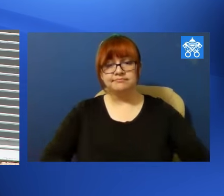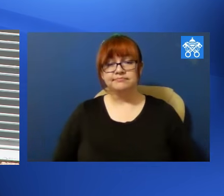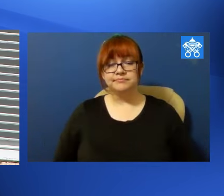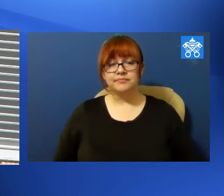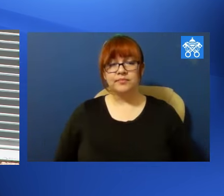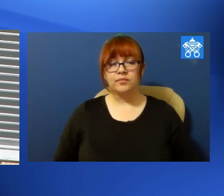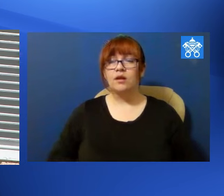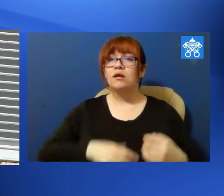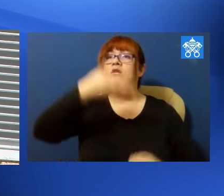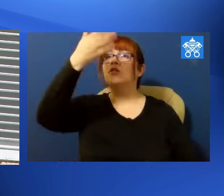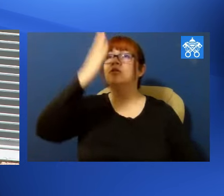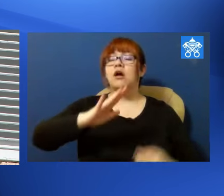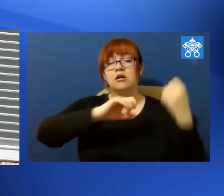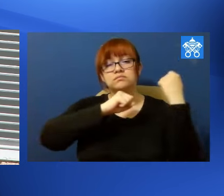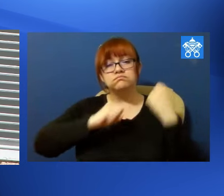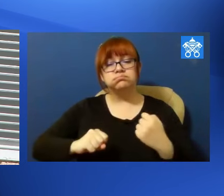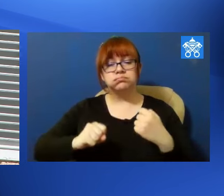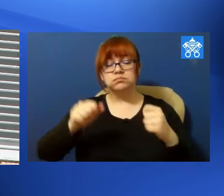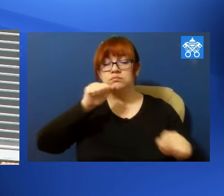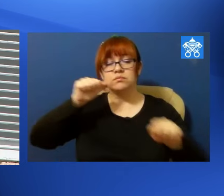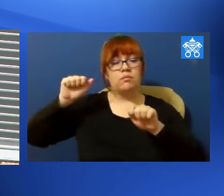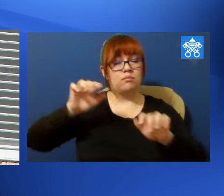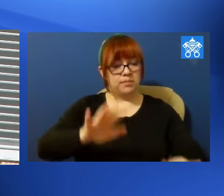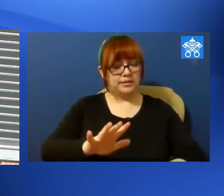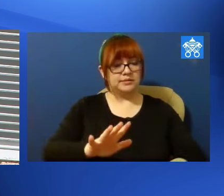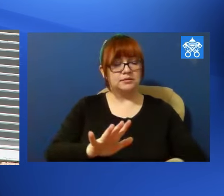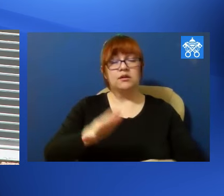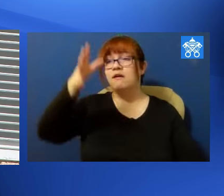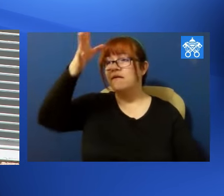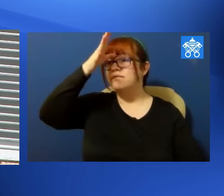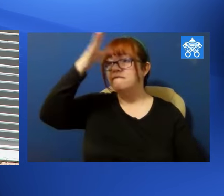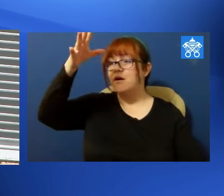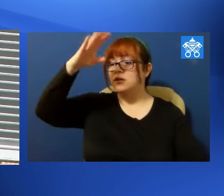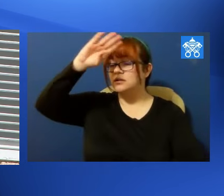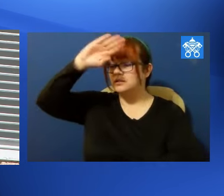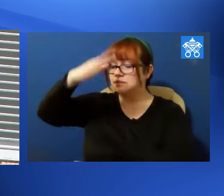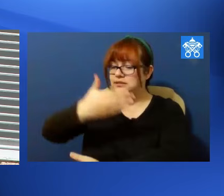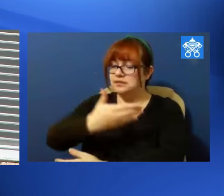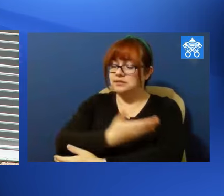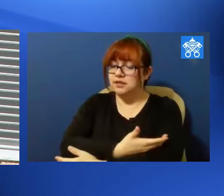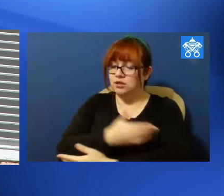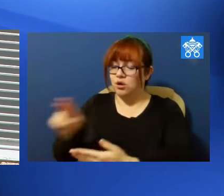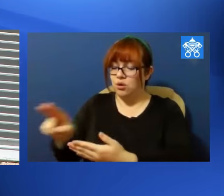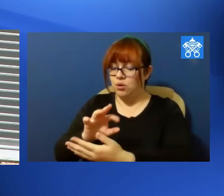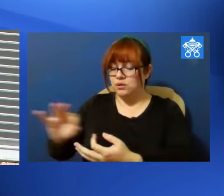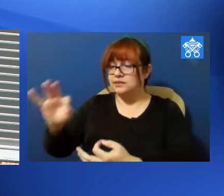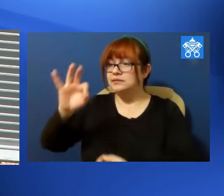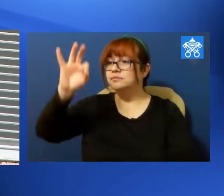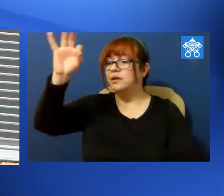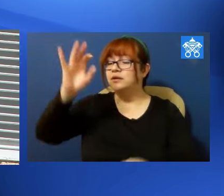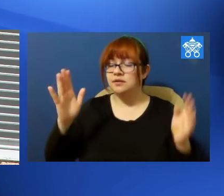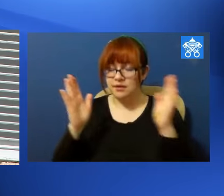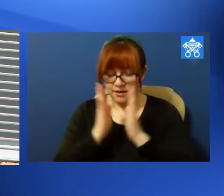Benedicat Vos, Omnipote Deus, Pater, et Filius, et Spiritus Sanctus.